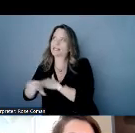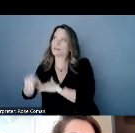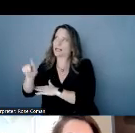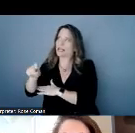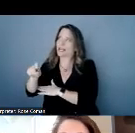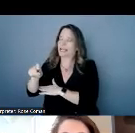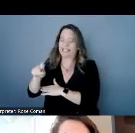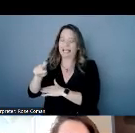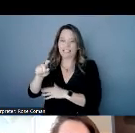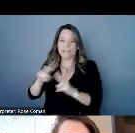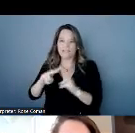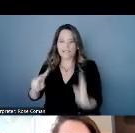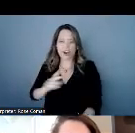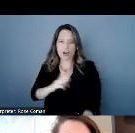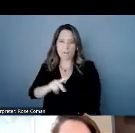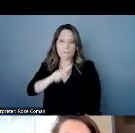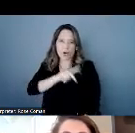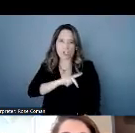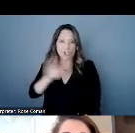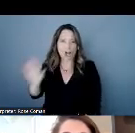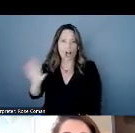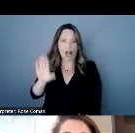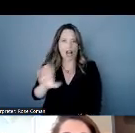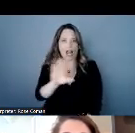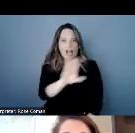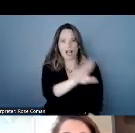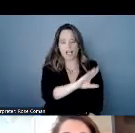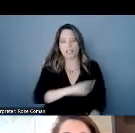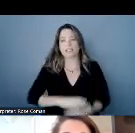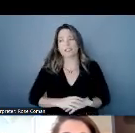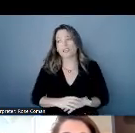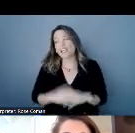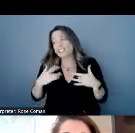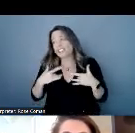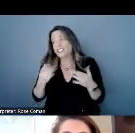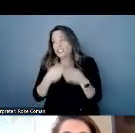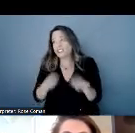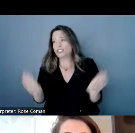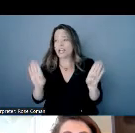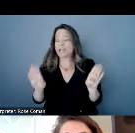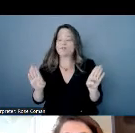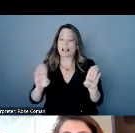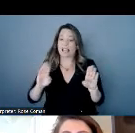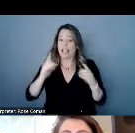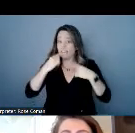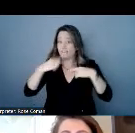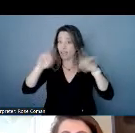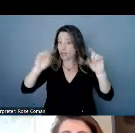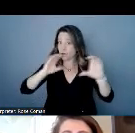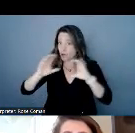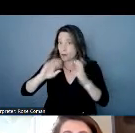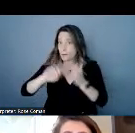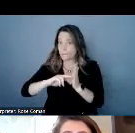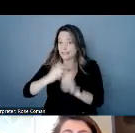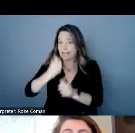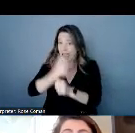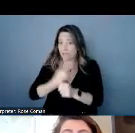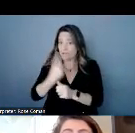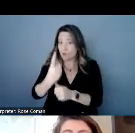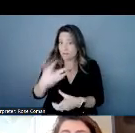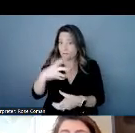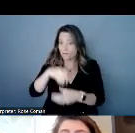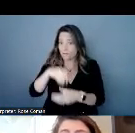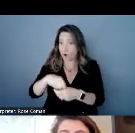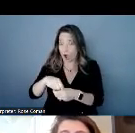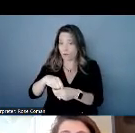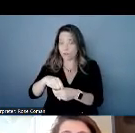generally speaking effective communication is being able to communicate in a way that everybody involved gets the